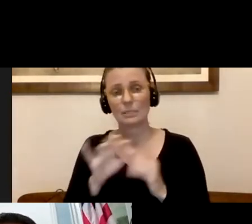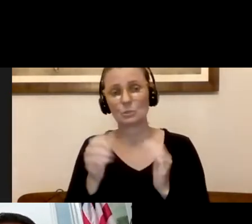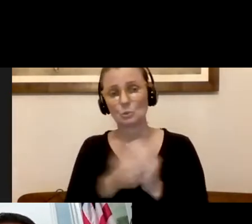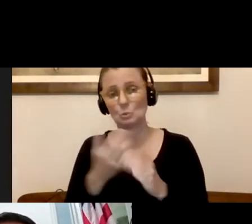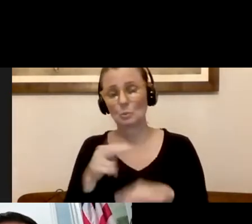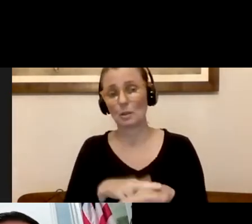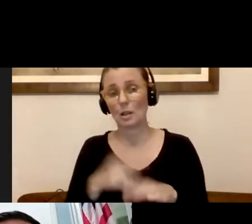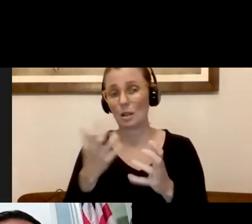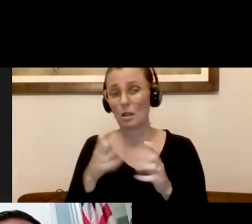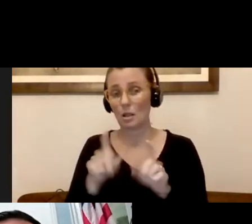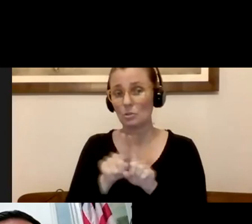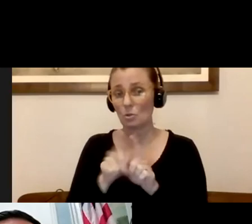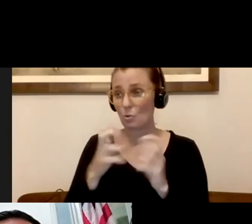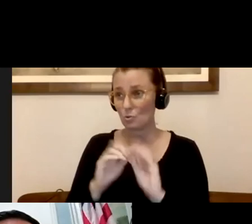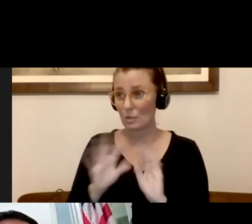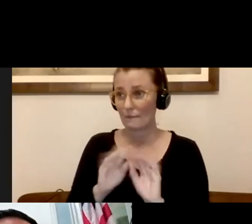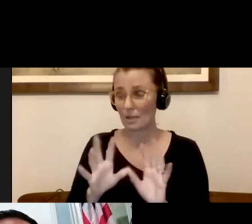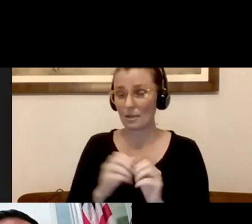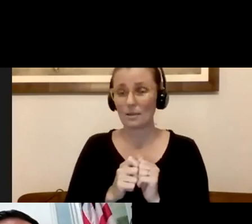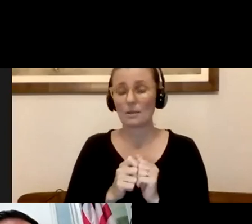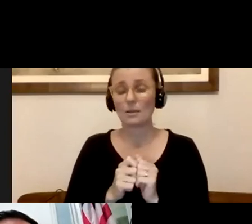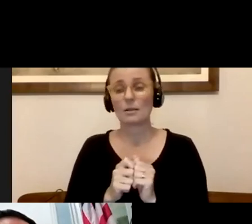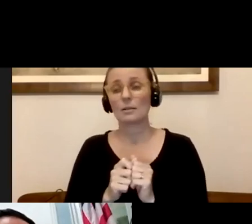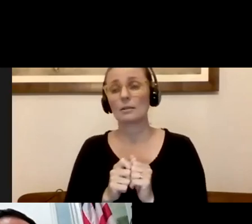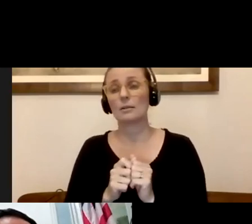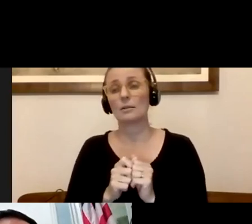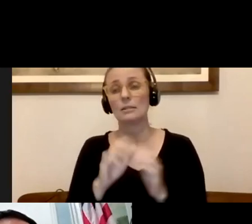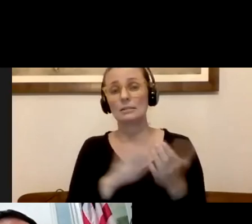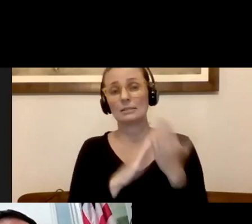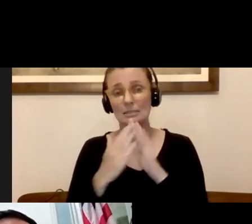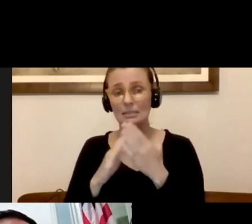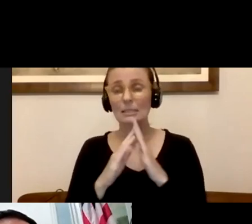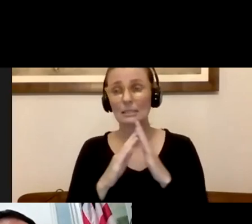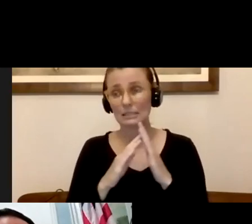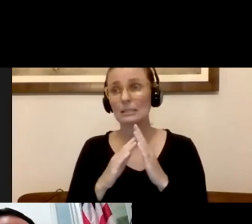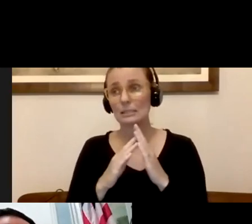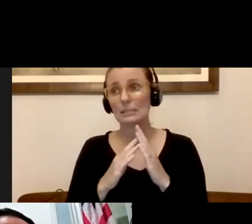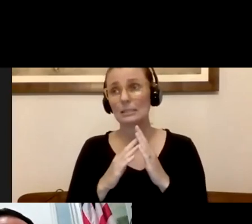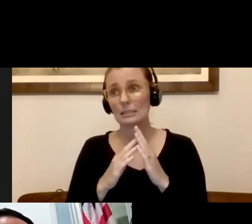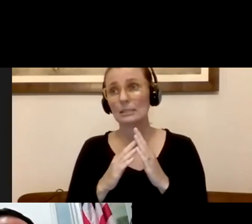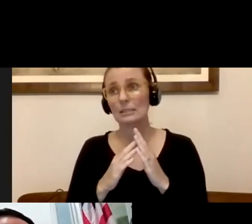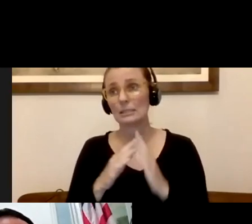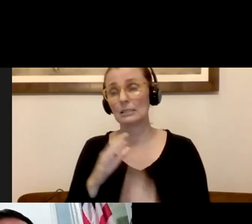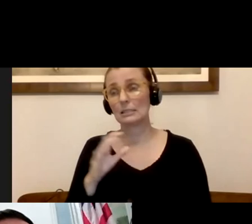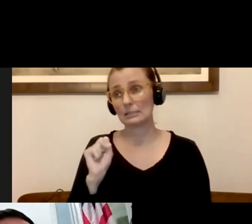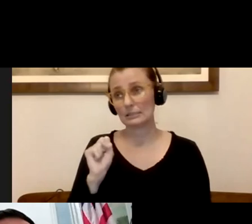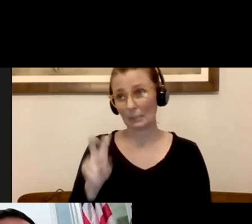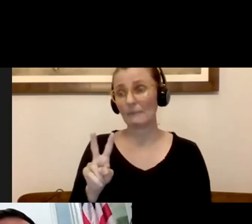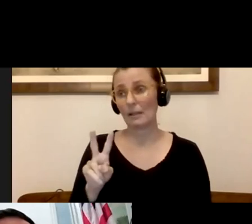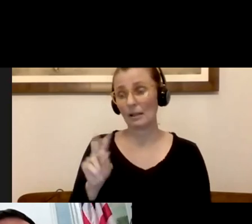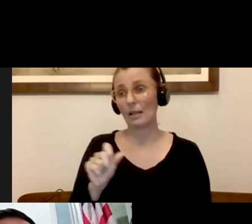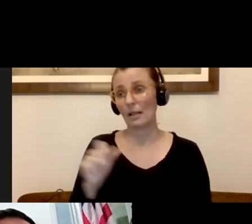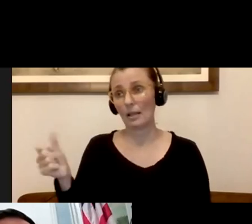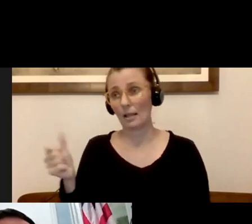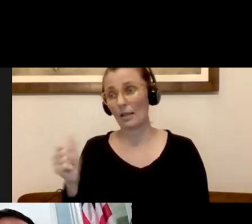make this clear, please. As a city and town, we're a home real state, I'll say. And in Somerville, along with other communities, when the state dragged